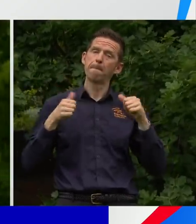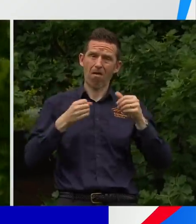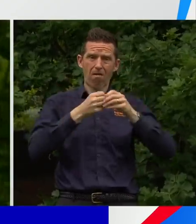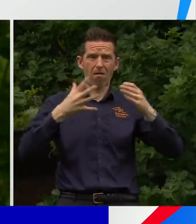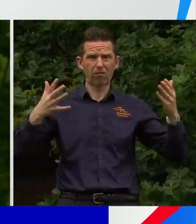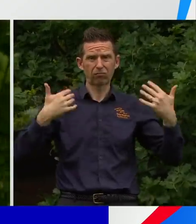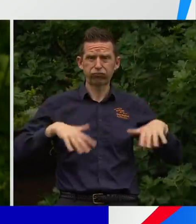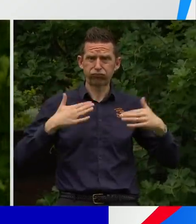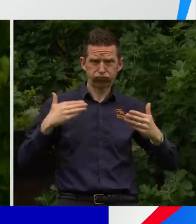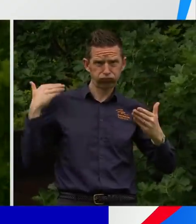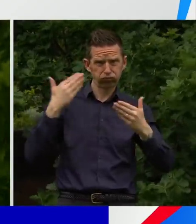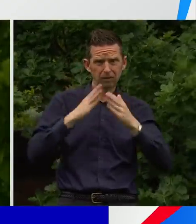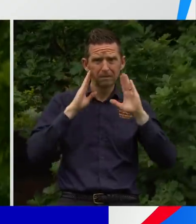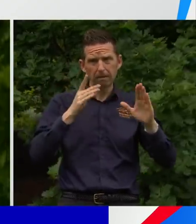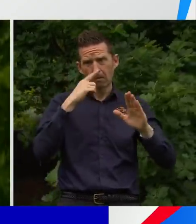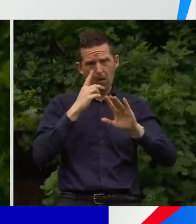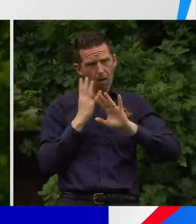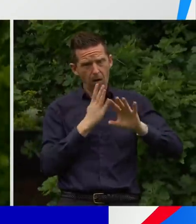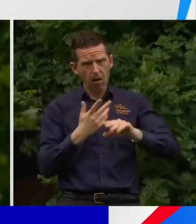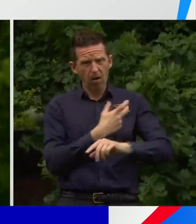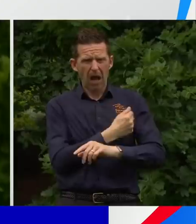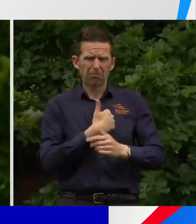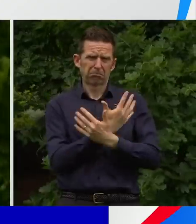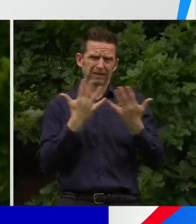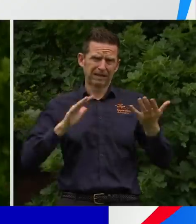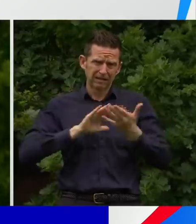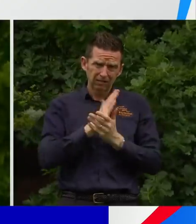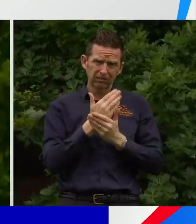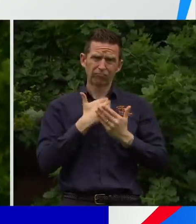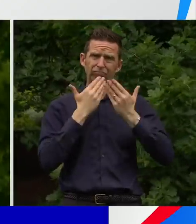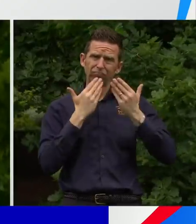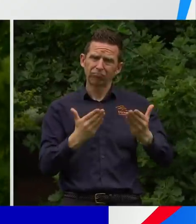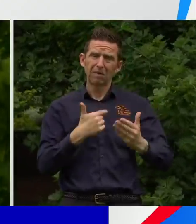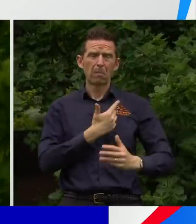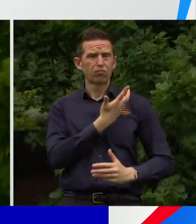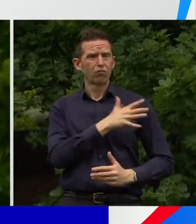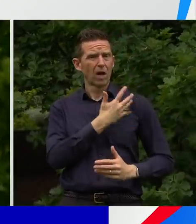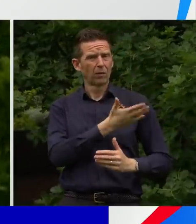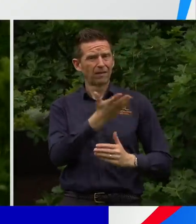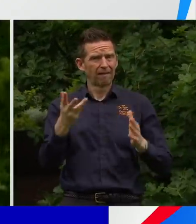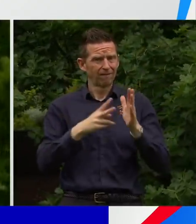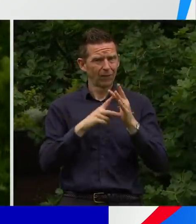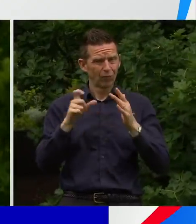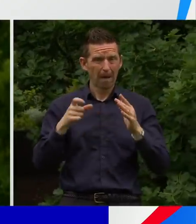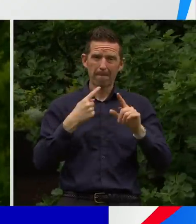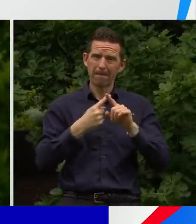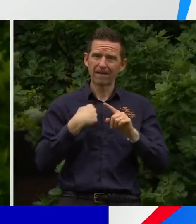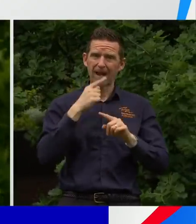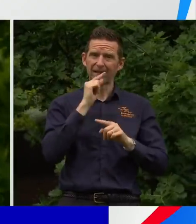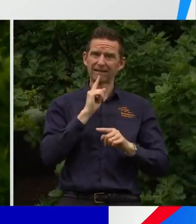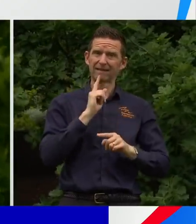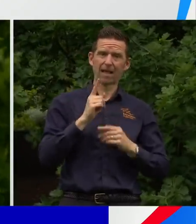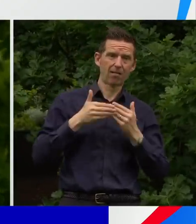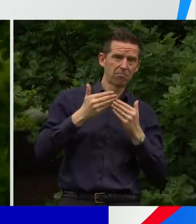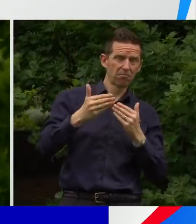record time and in record numbers. Not only am I grateful, not only am I proud of Victorians, but I'm able to stand here and make these announcements. And in the coming days and